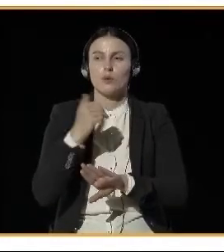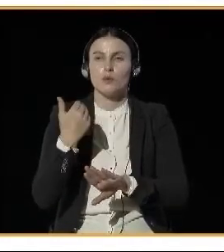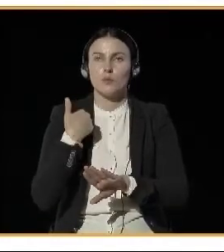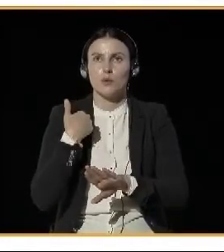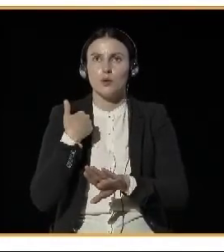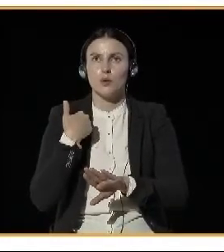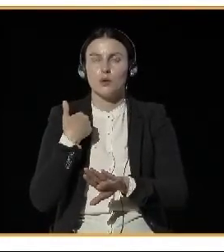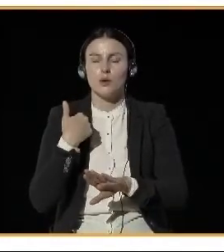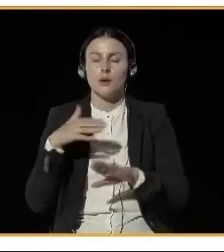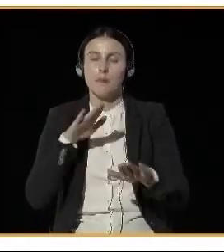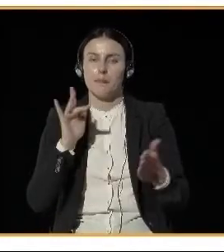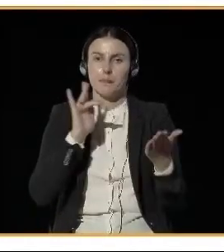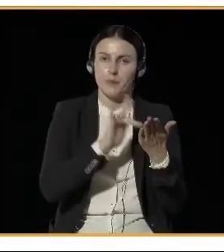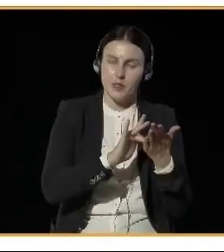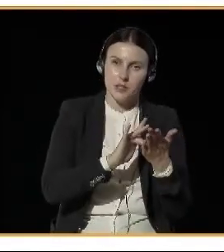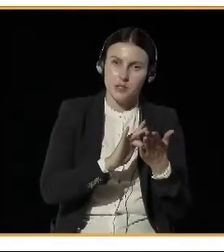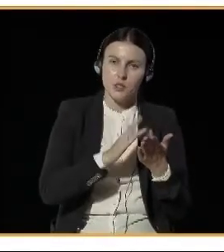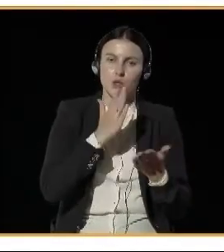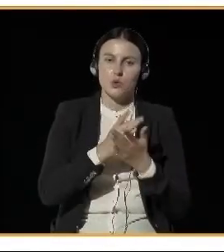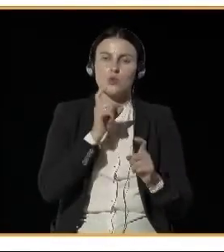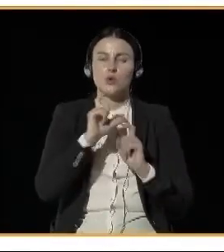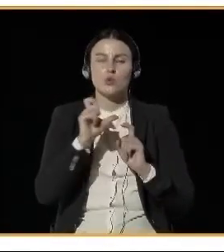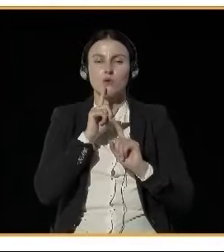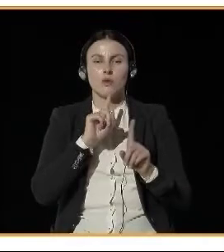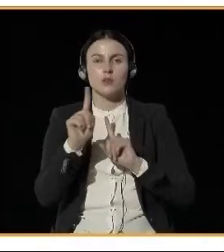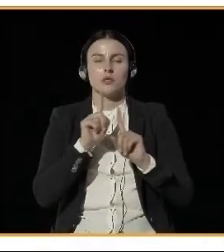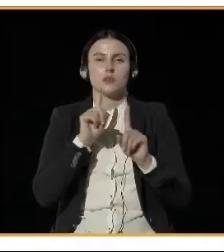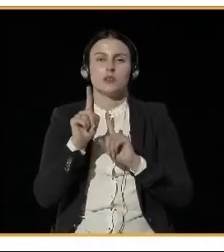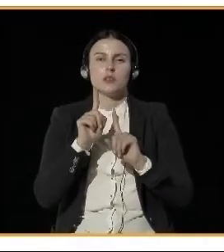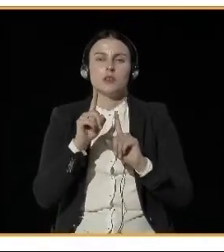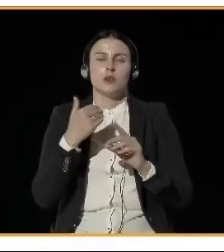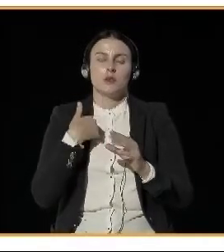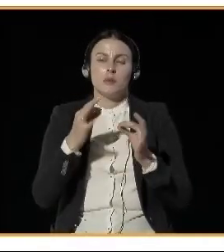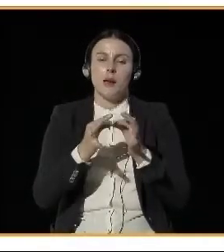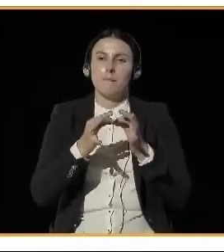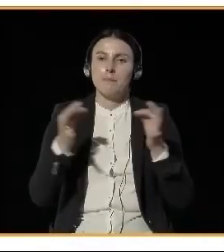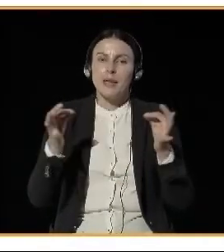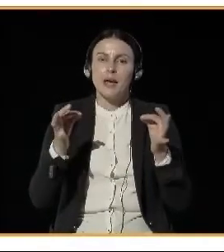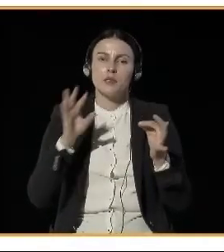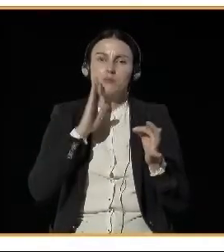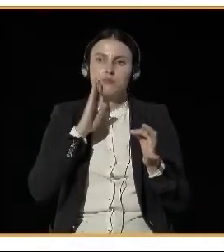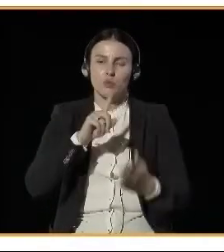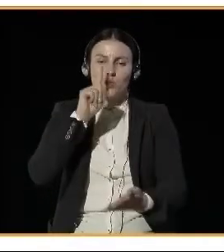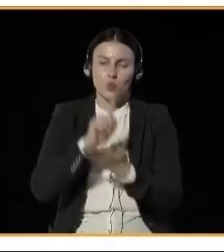measure of success in challenging